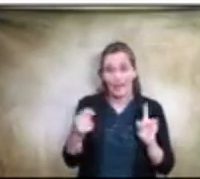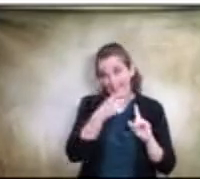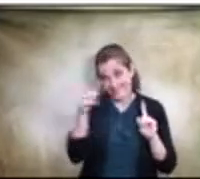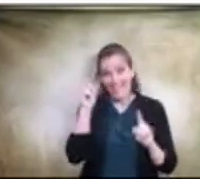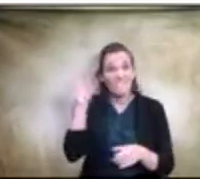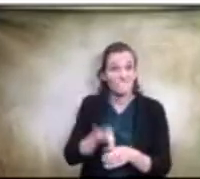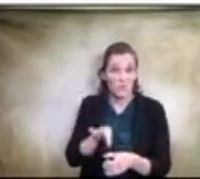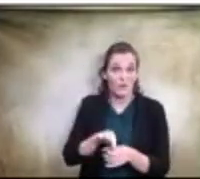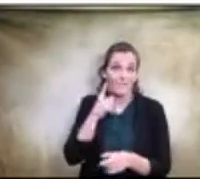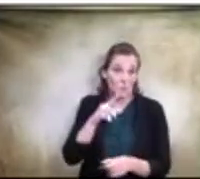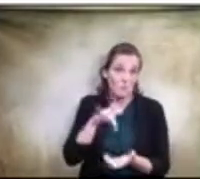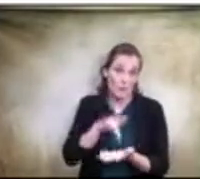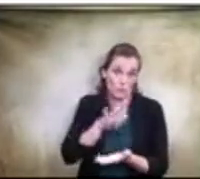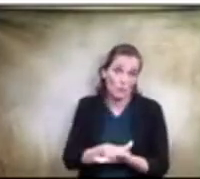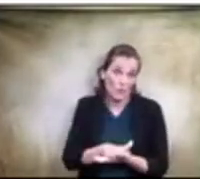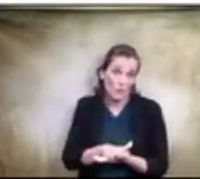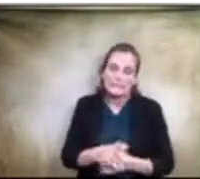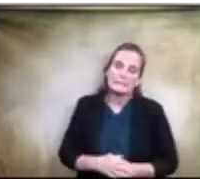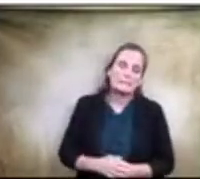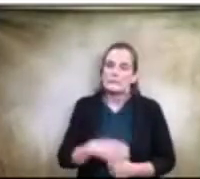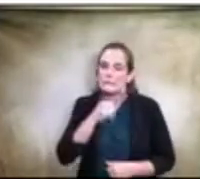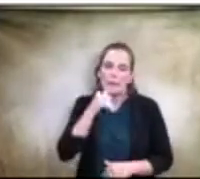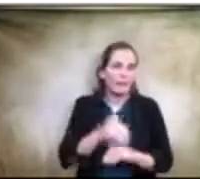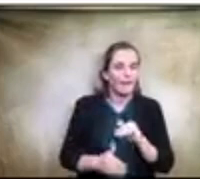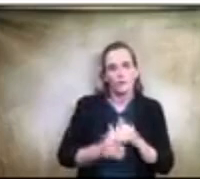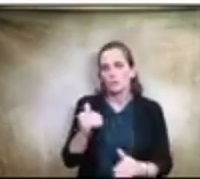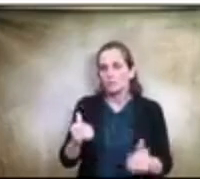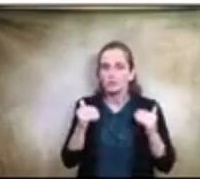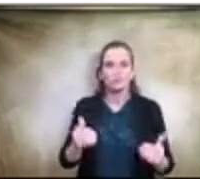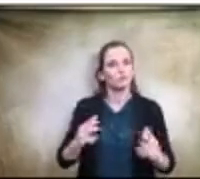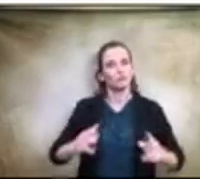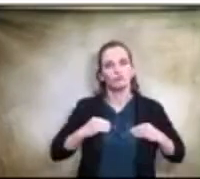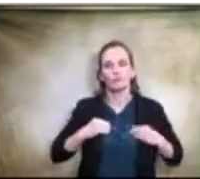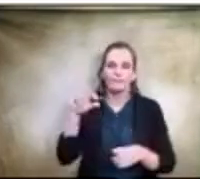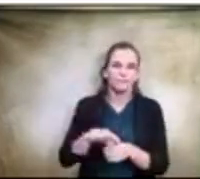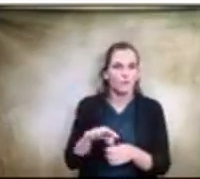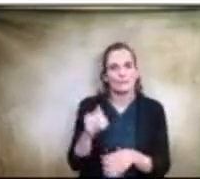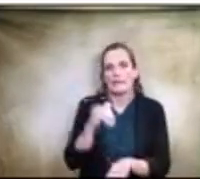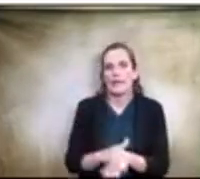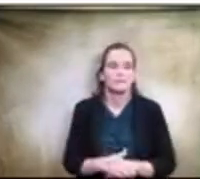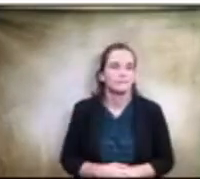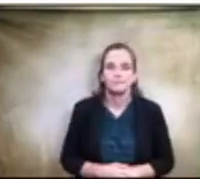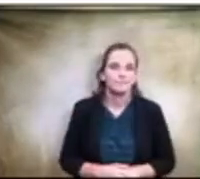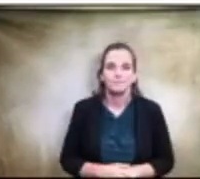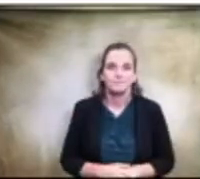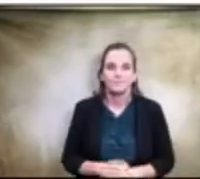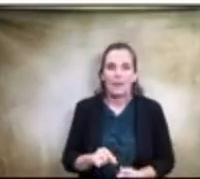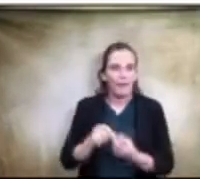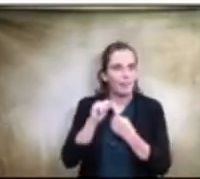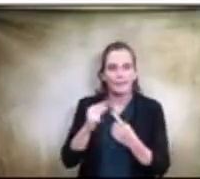and, um, I'm not comfortable with voting on this tonight. Um, unless we have something